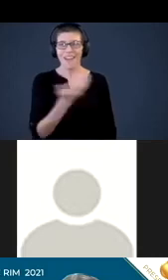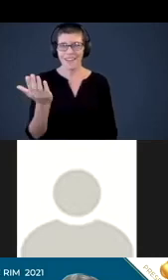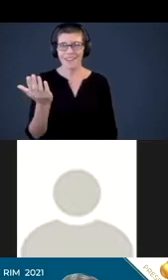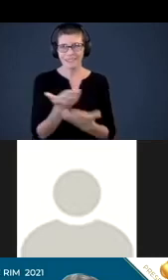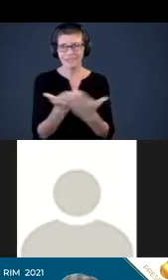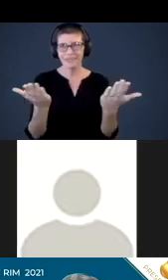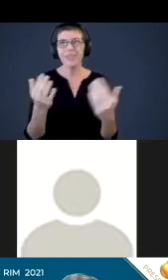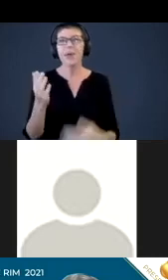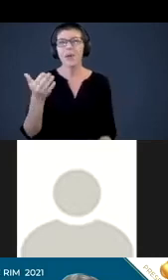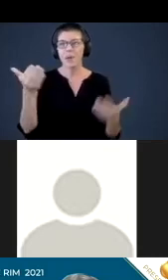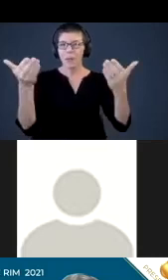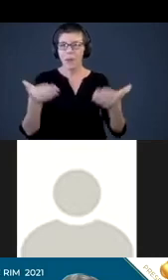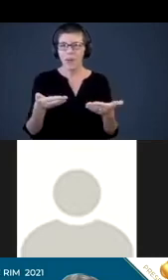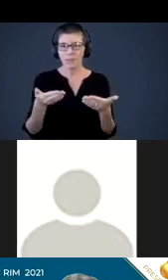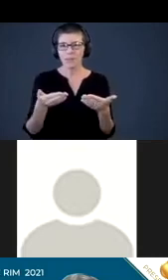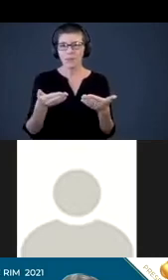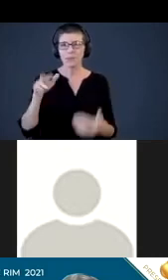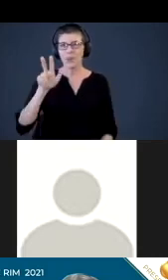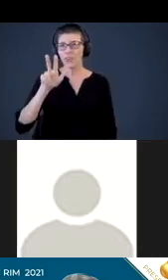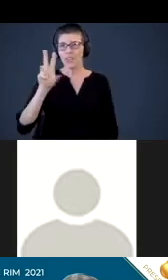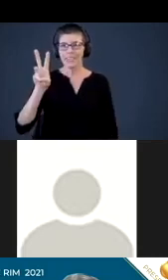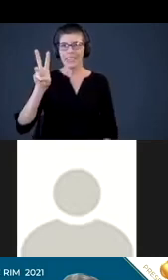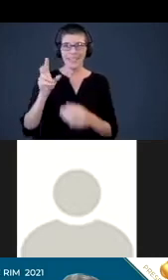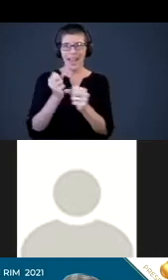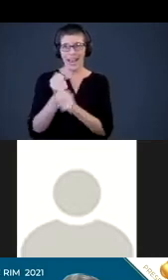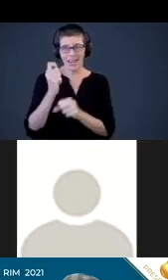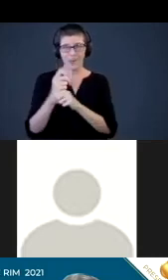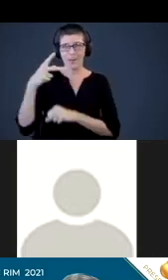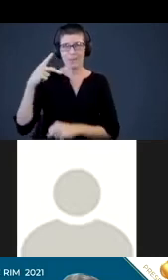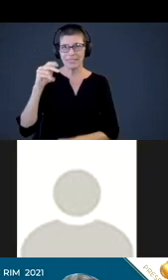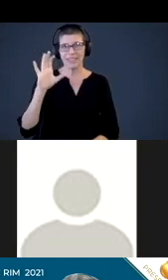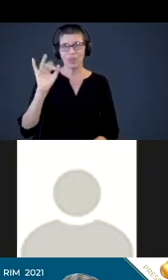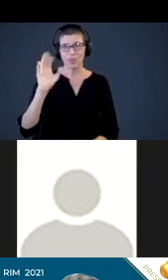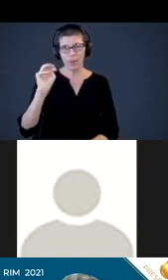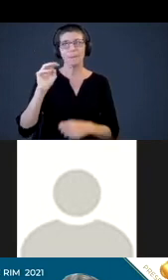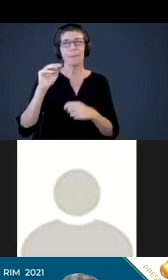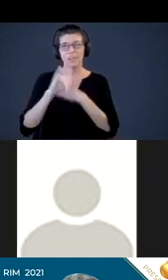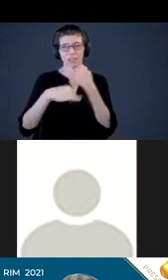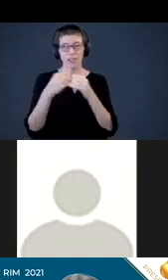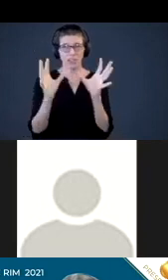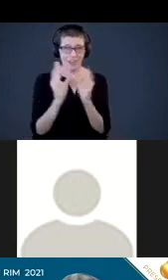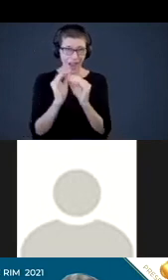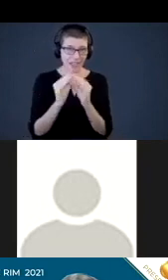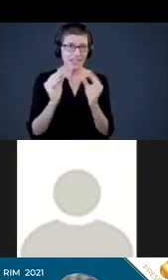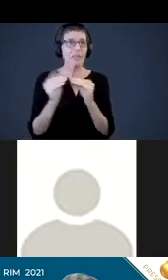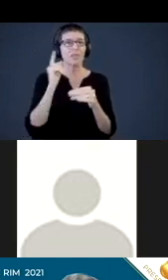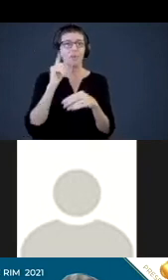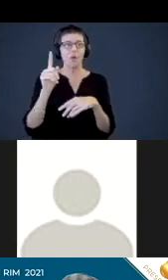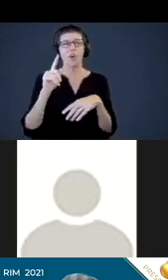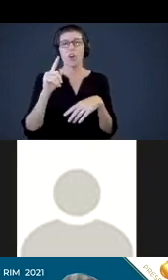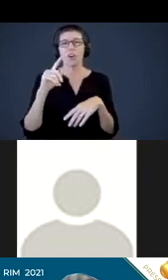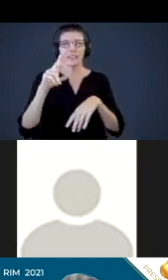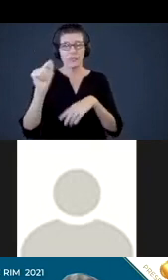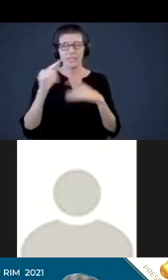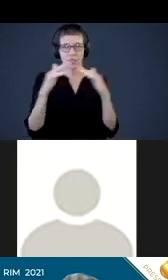Welcome to the 36th annual Pacific Rim International Conference on Disability and Diversity. My name is Nicole.